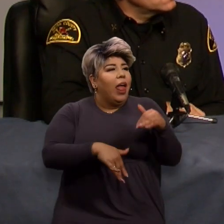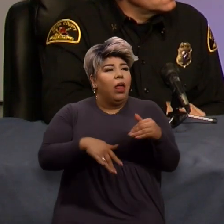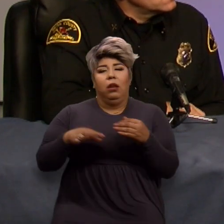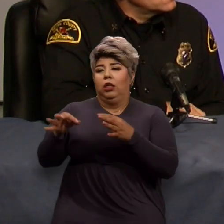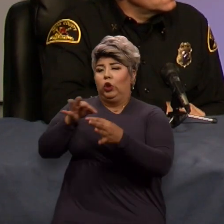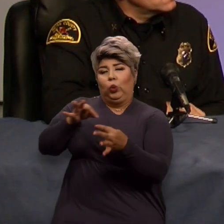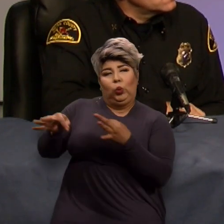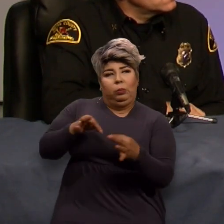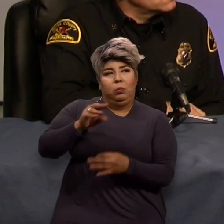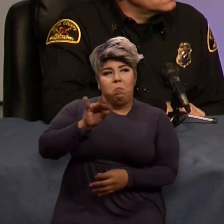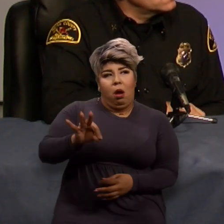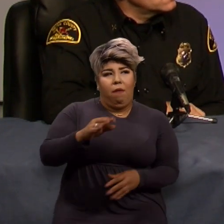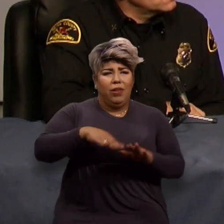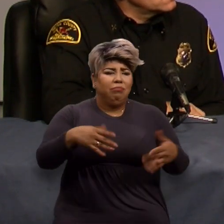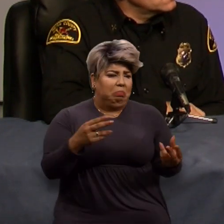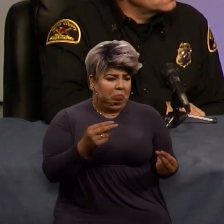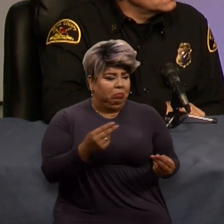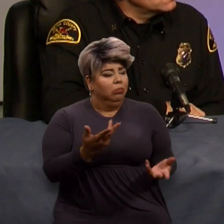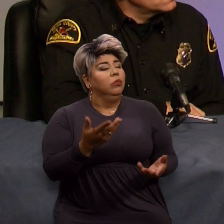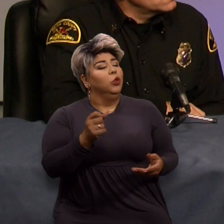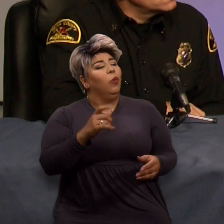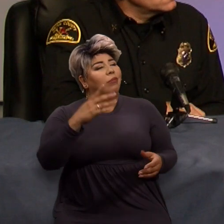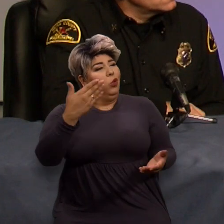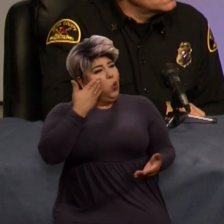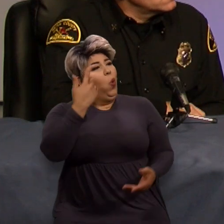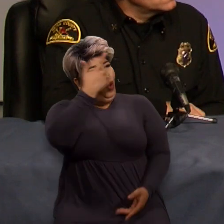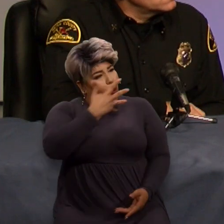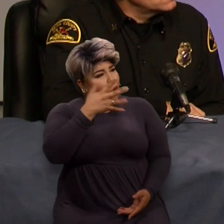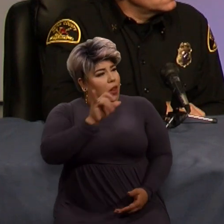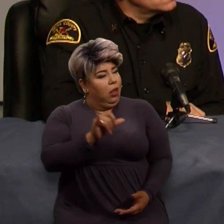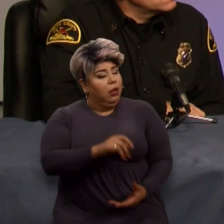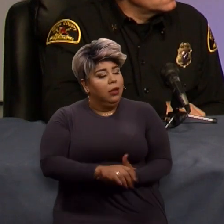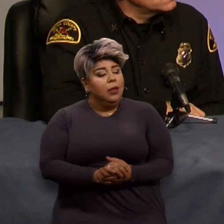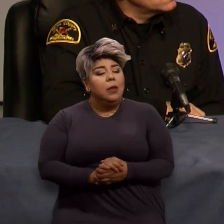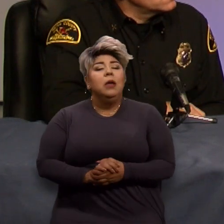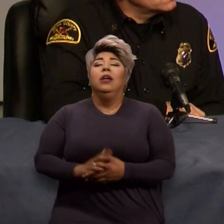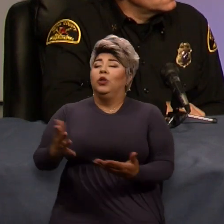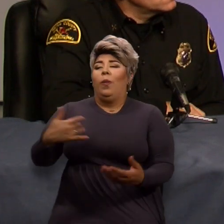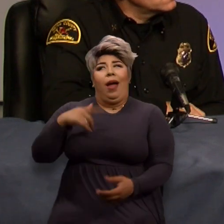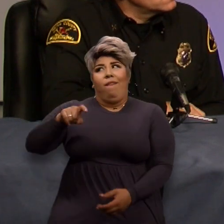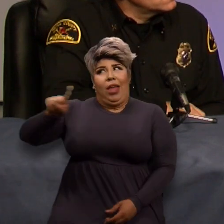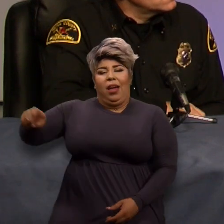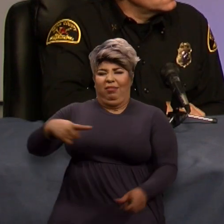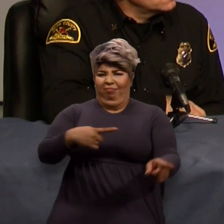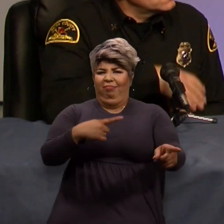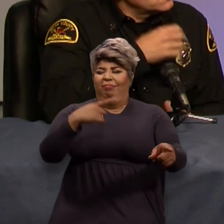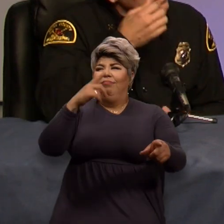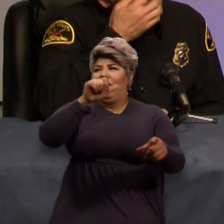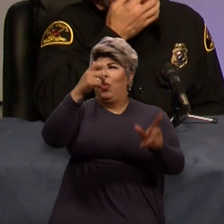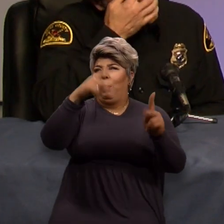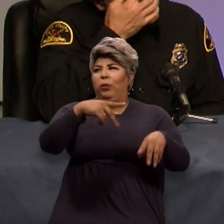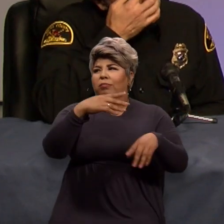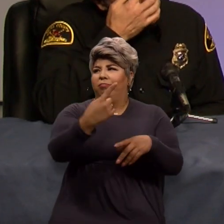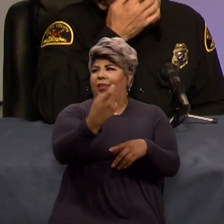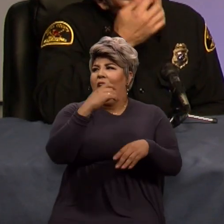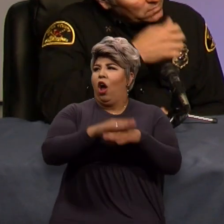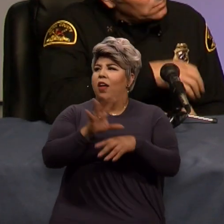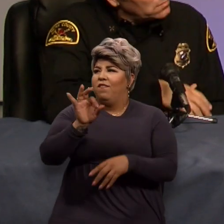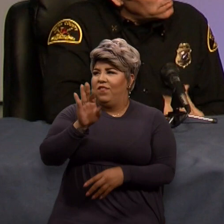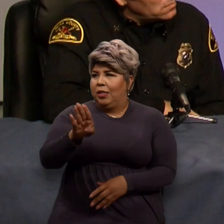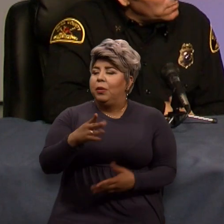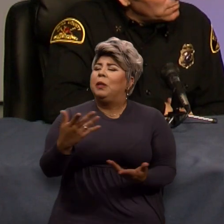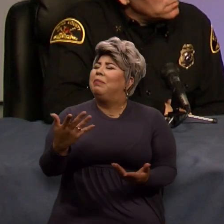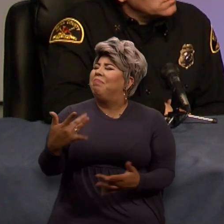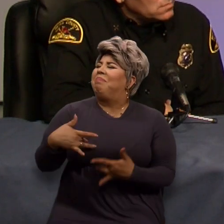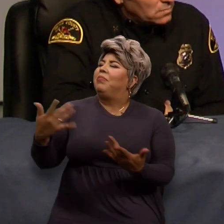of your child. So this is really beneficial for anyone. Now, I've got to ask you and someone's asking this on our KGT Facebook page about the